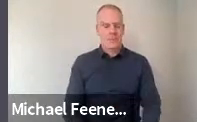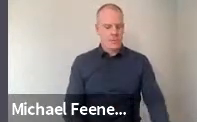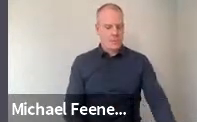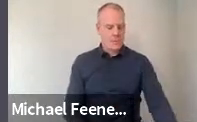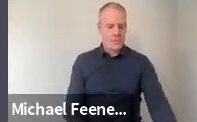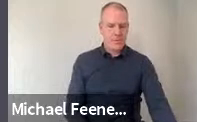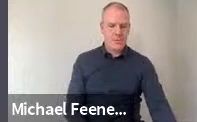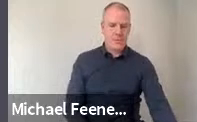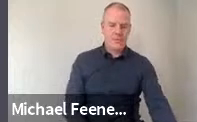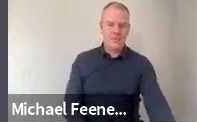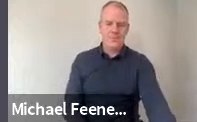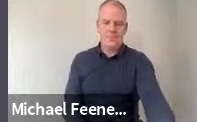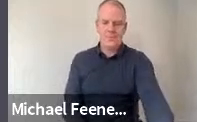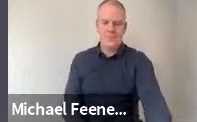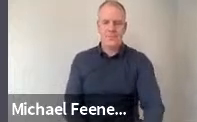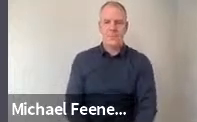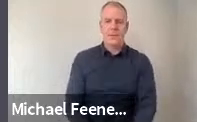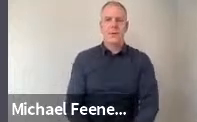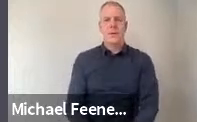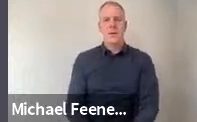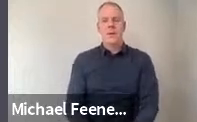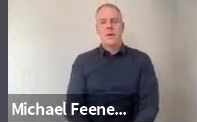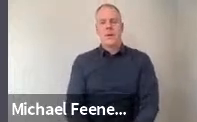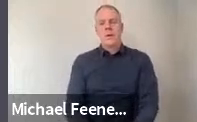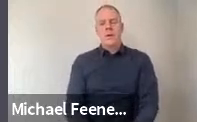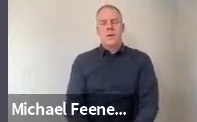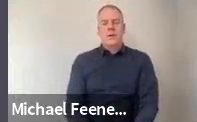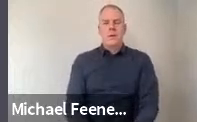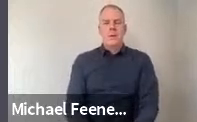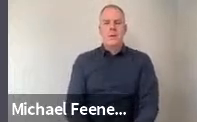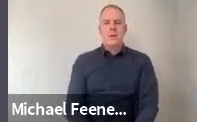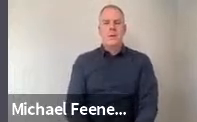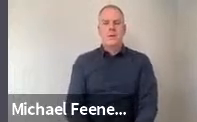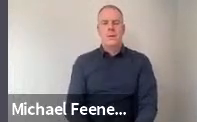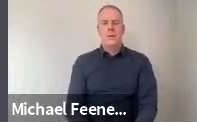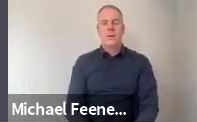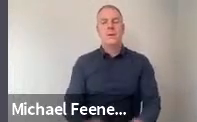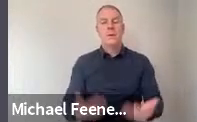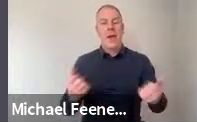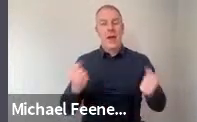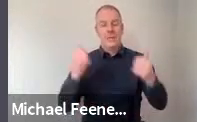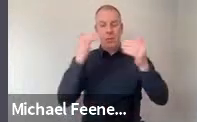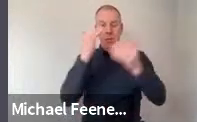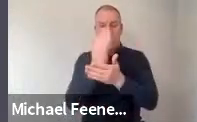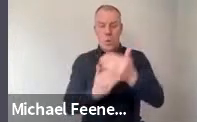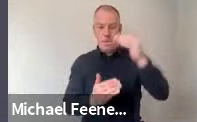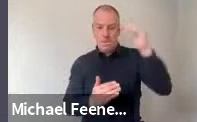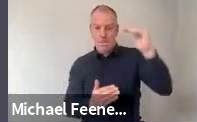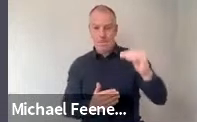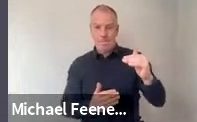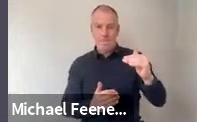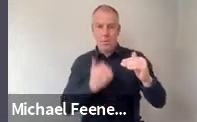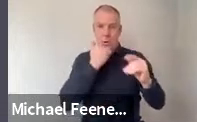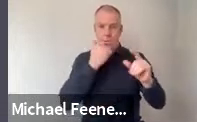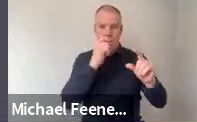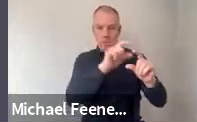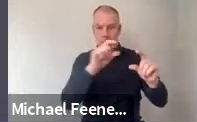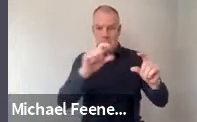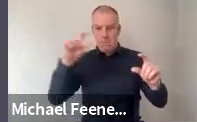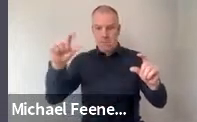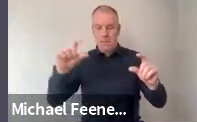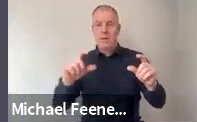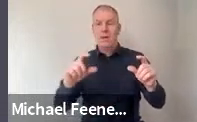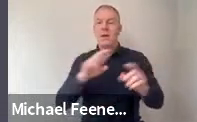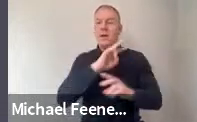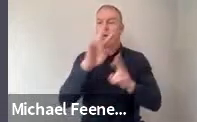And we asked some, we have a number of questions